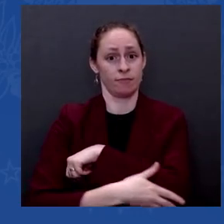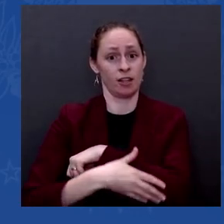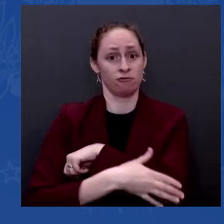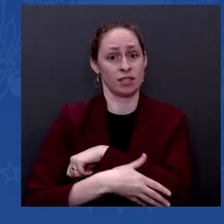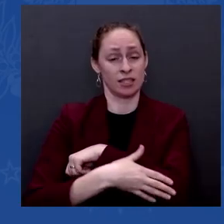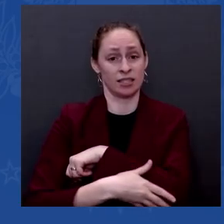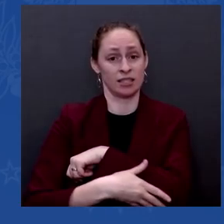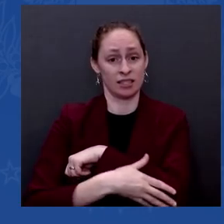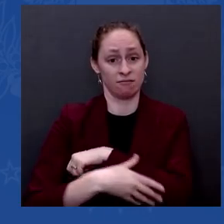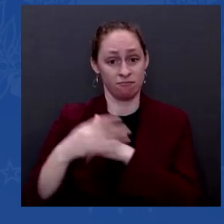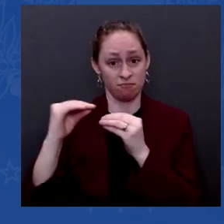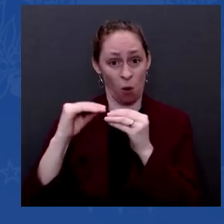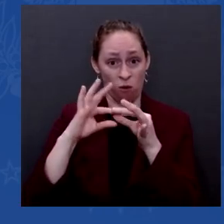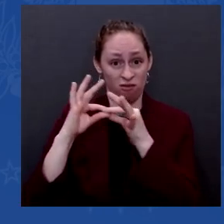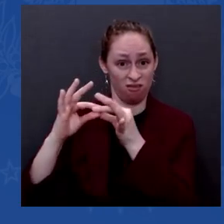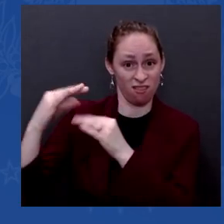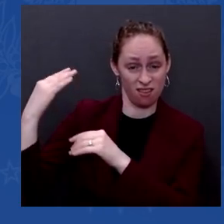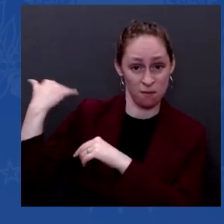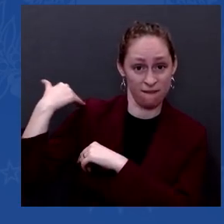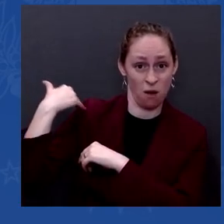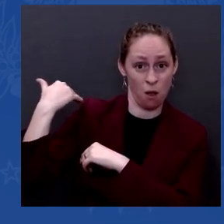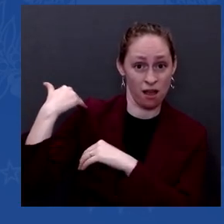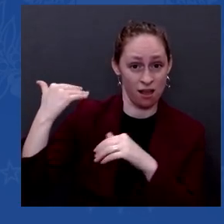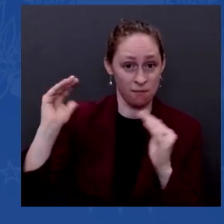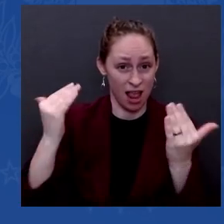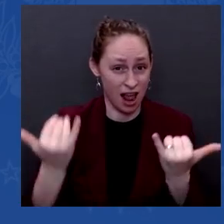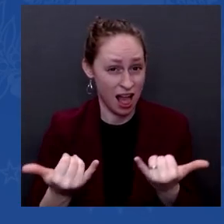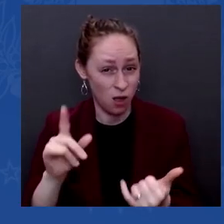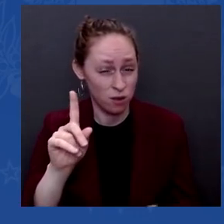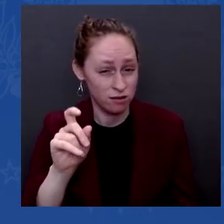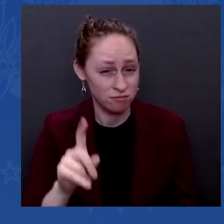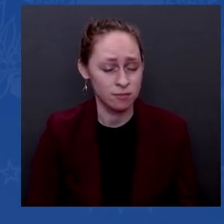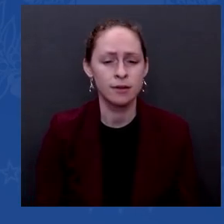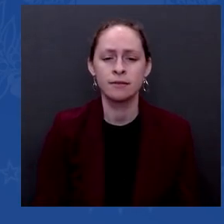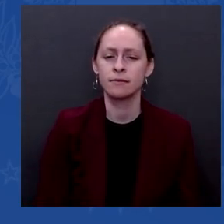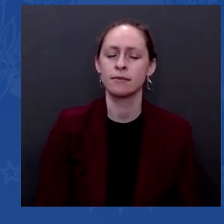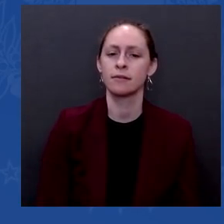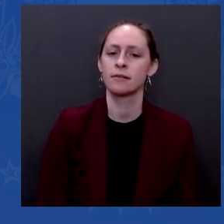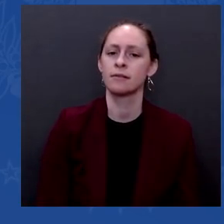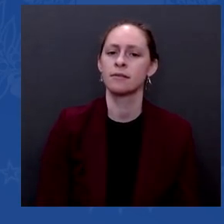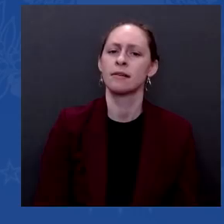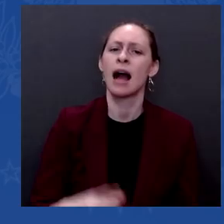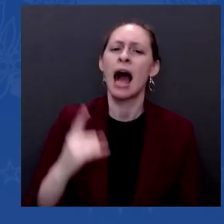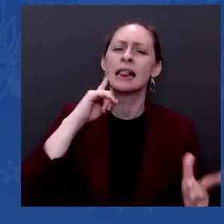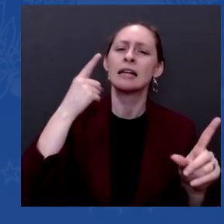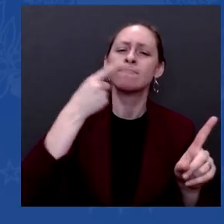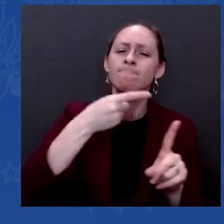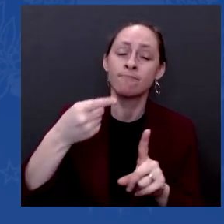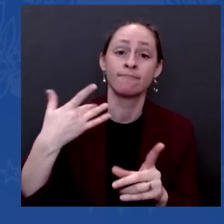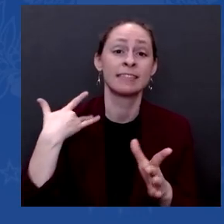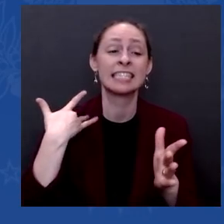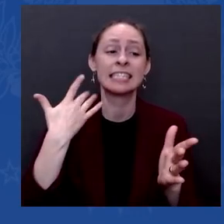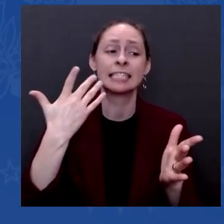got done, I'd say, yes, but it's not nearly unified as it should be. Look, I still contend,